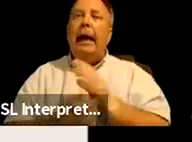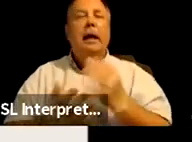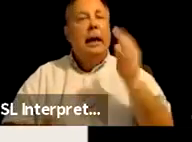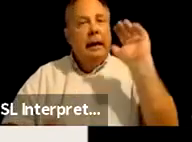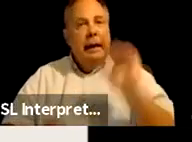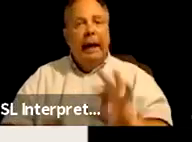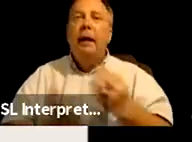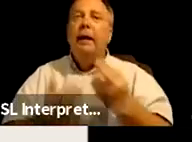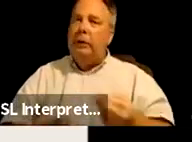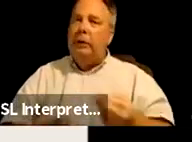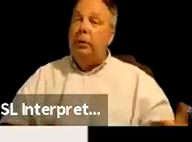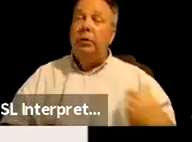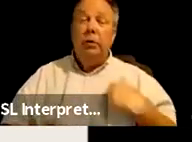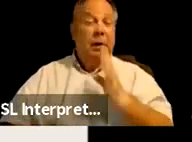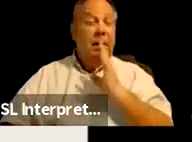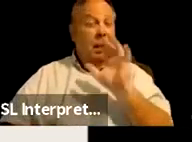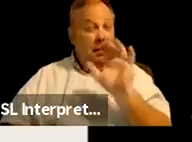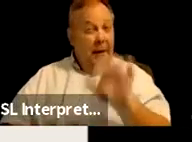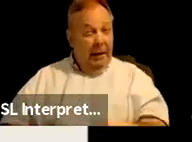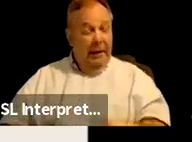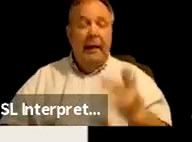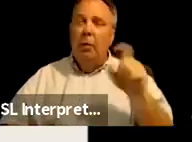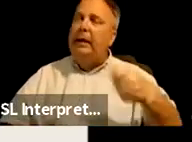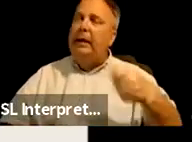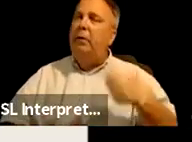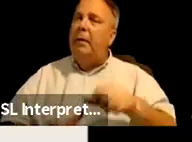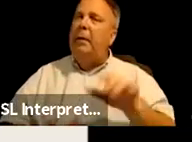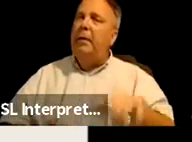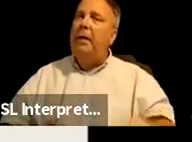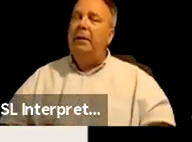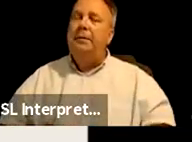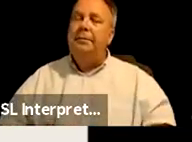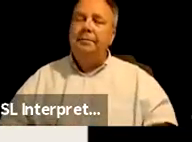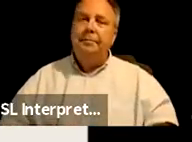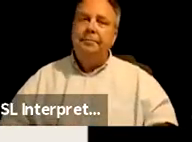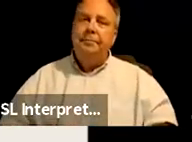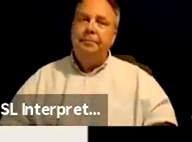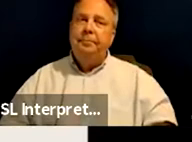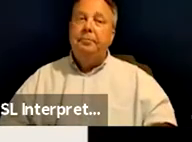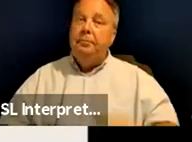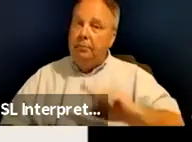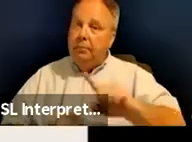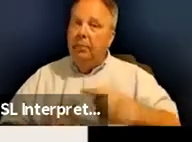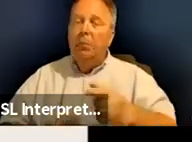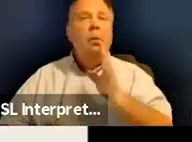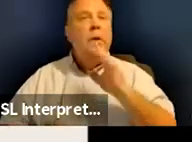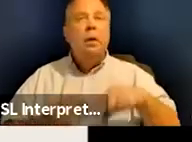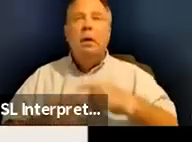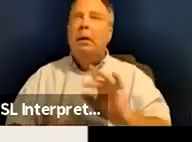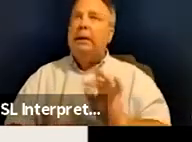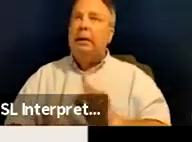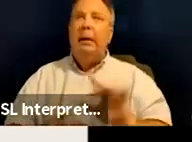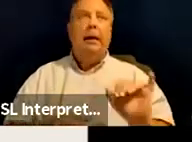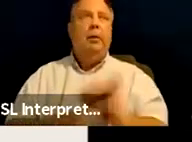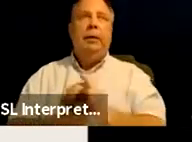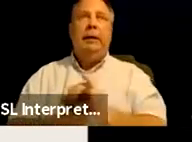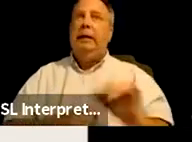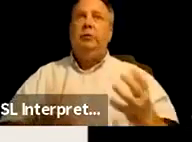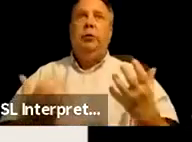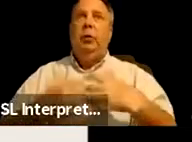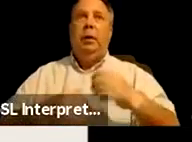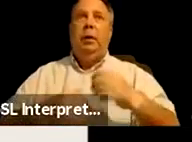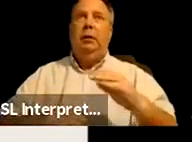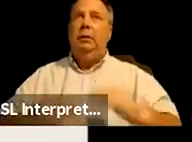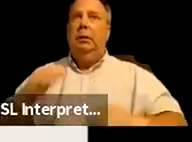Um, so when we talk about that, we, we need to remember that. Um, and when we talk about the medical industrial complex, which